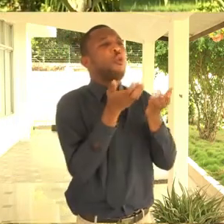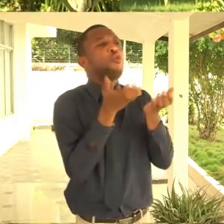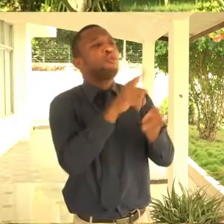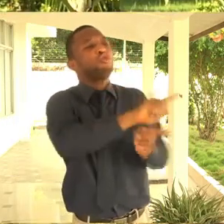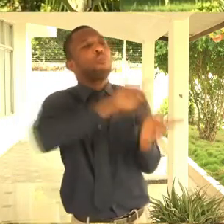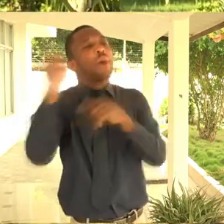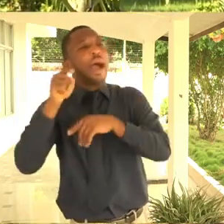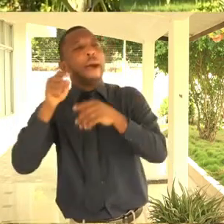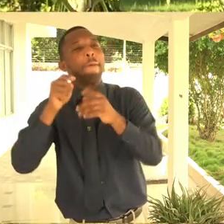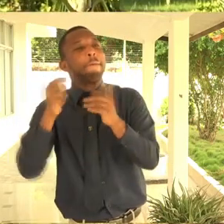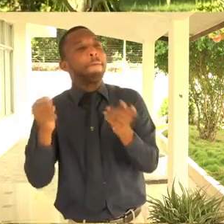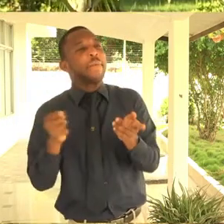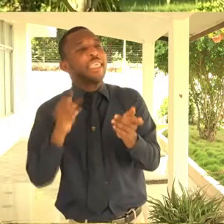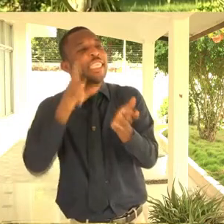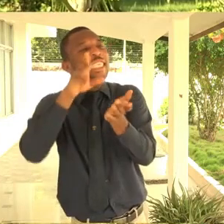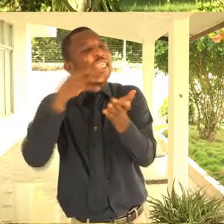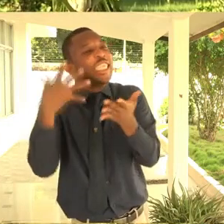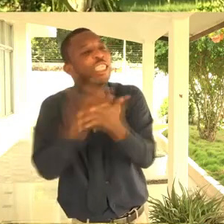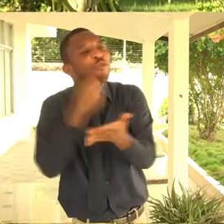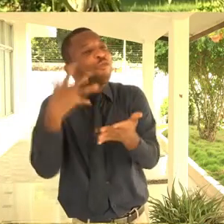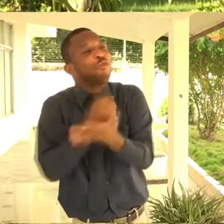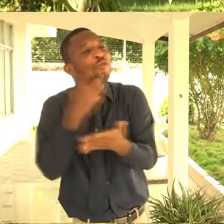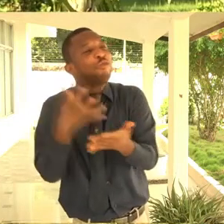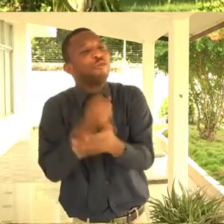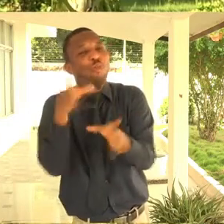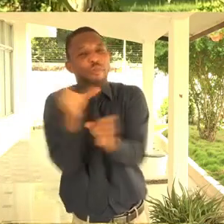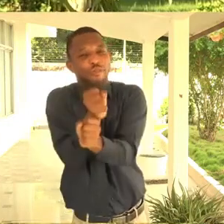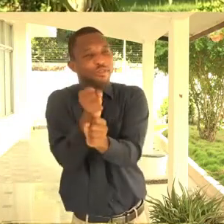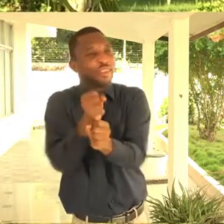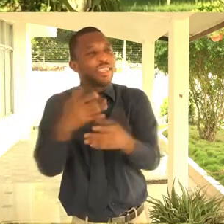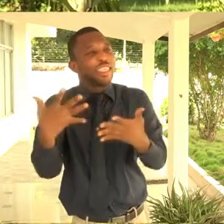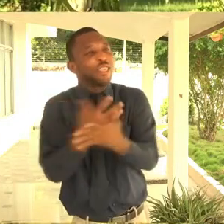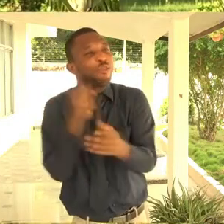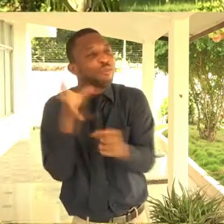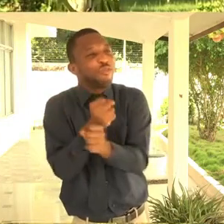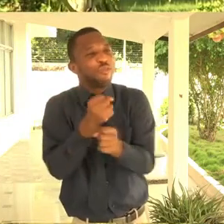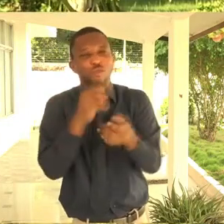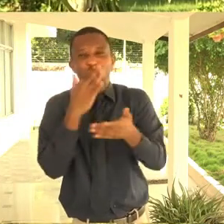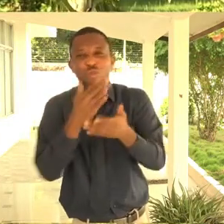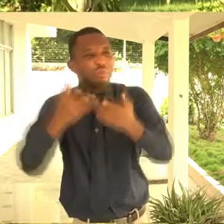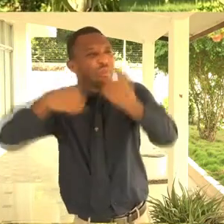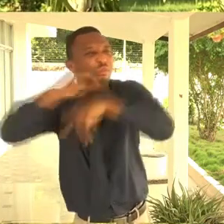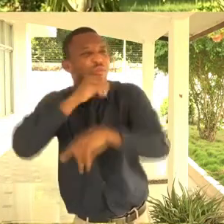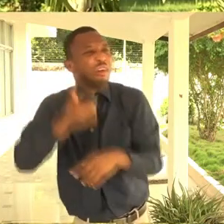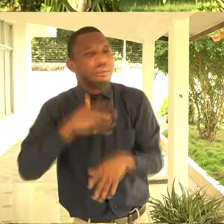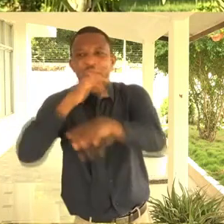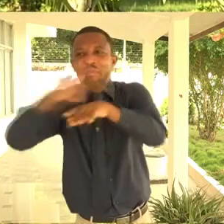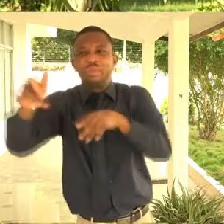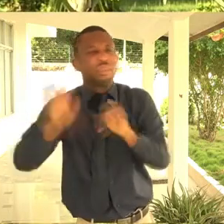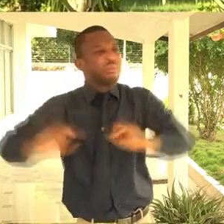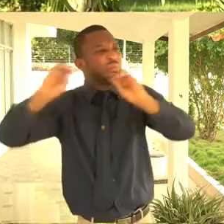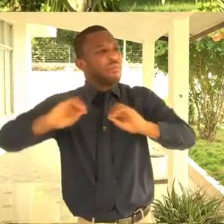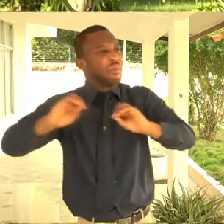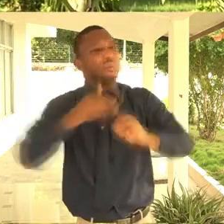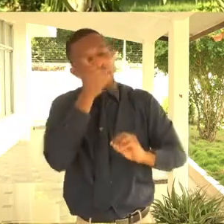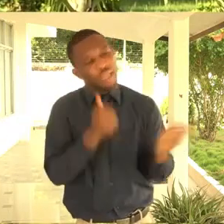you know, use your skill to also interpret what is it. And I did, uh, go there and, uh,